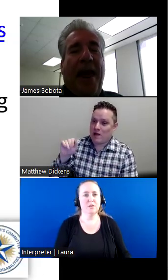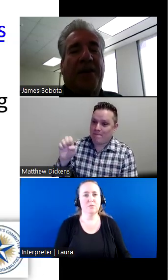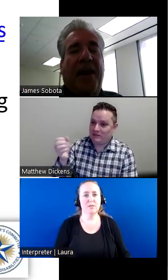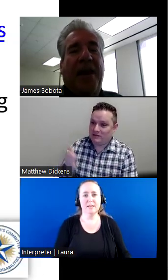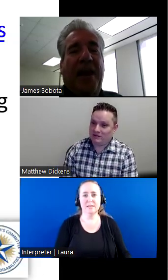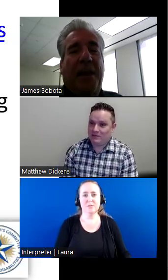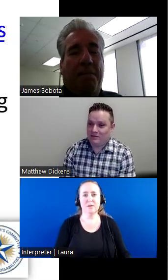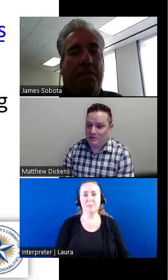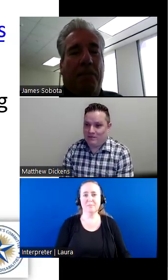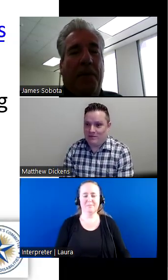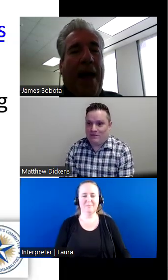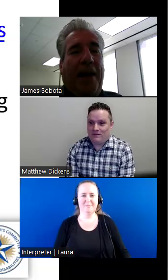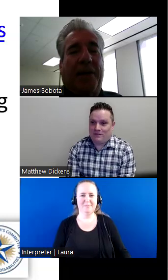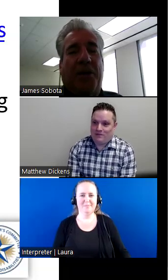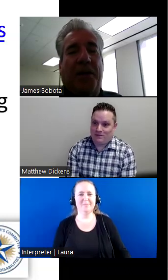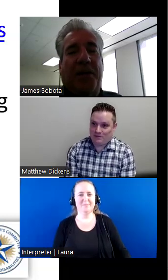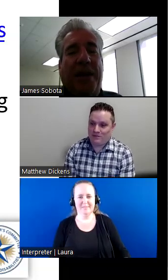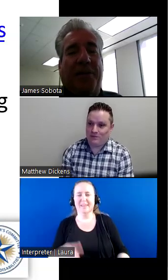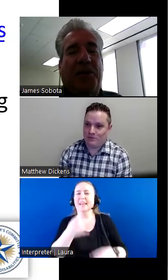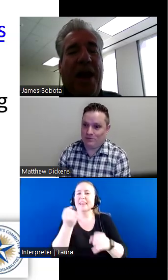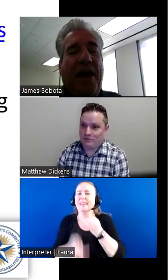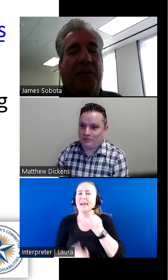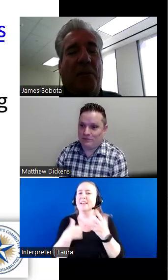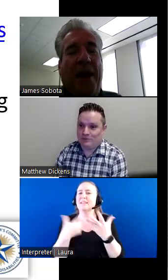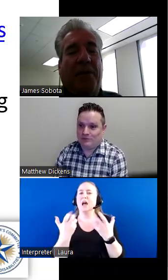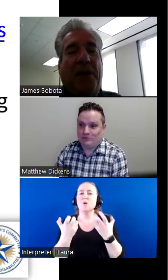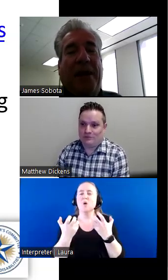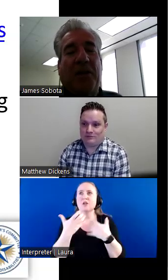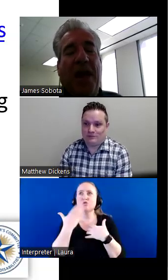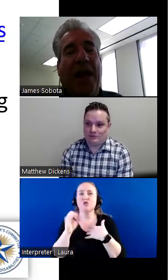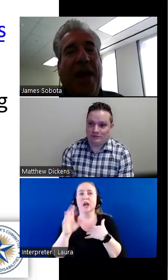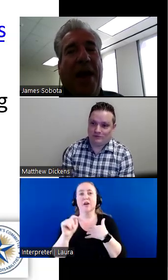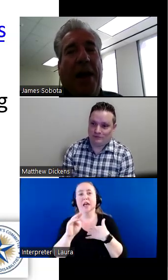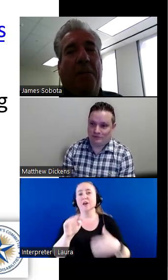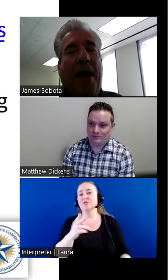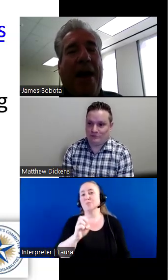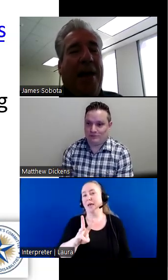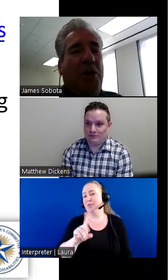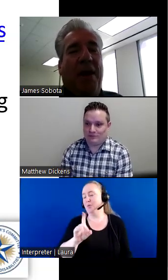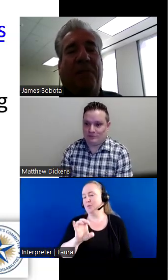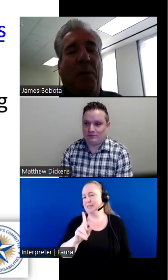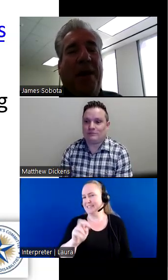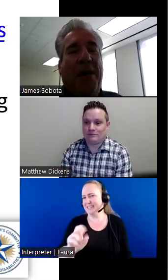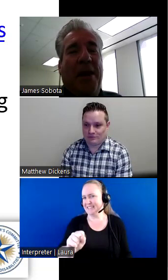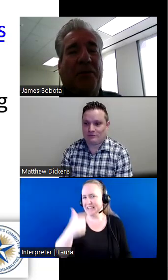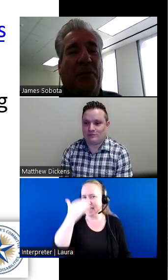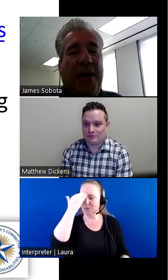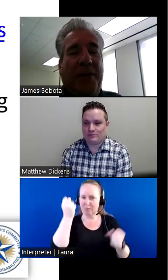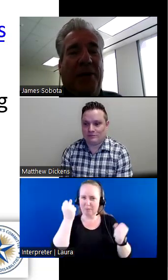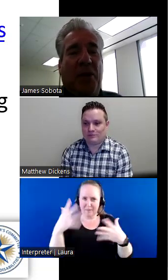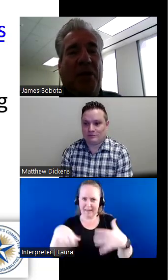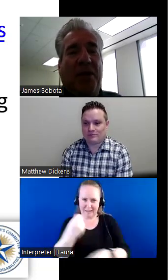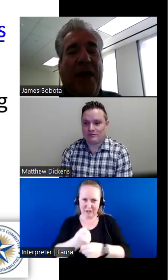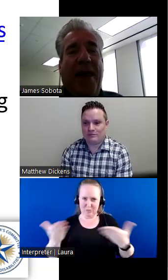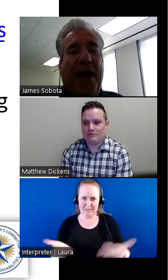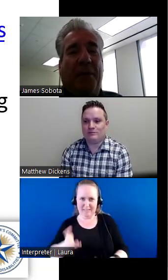And lastly, I'd like to just give a shout out to Matthew Dickens. I knew him for many years when